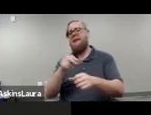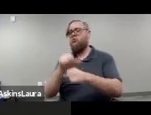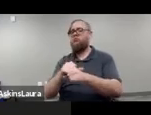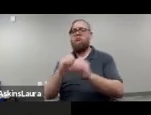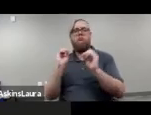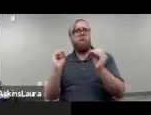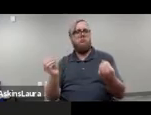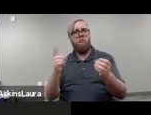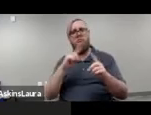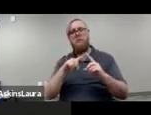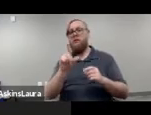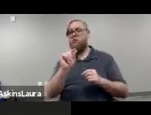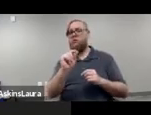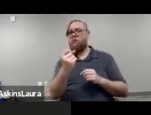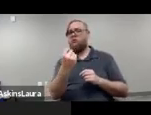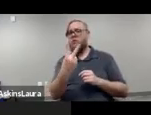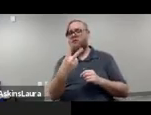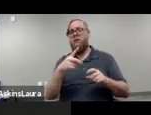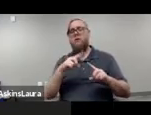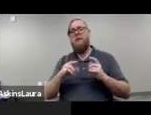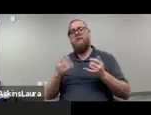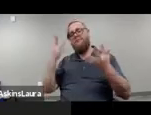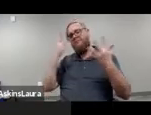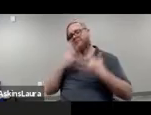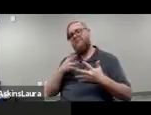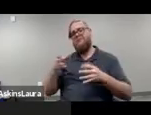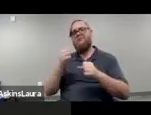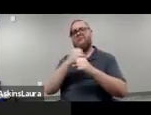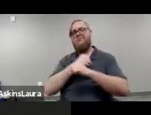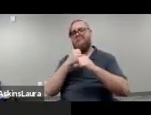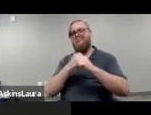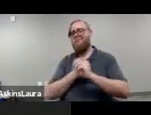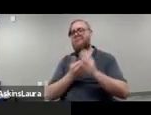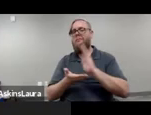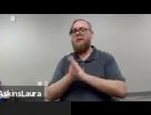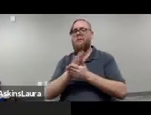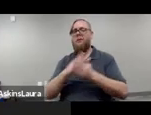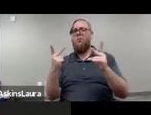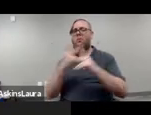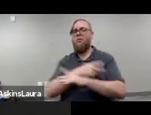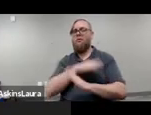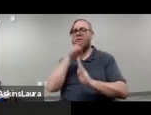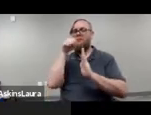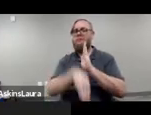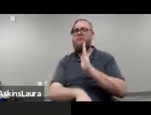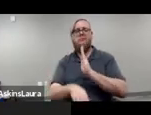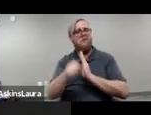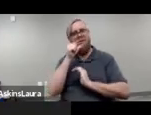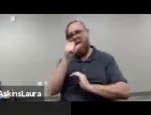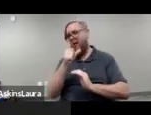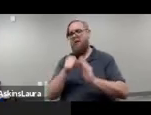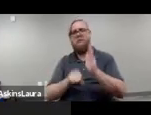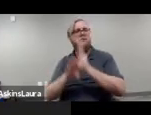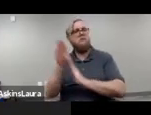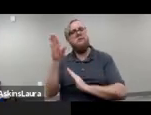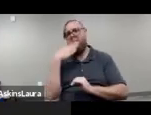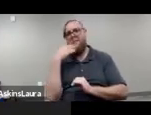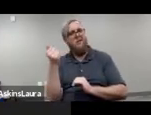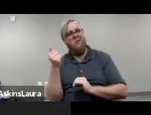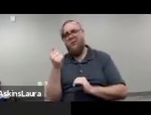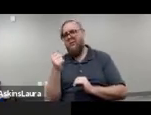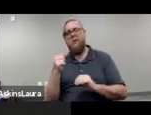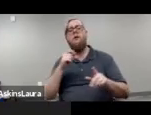That was in 2012. Um, unfortunately, these statistics are getting worse, not better. So if we fast forward to three years later in